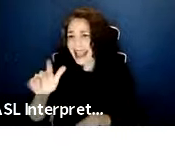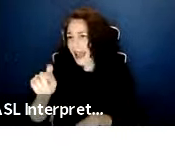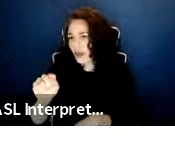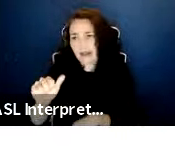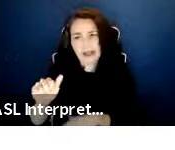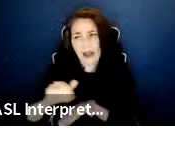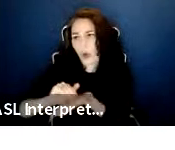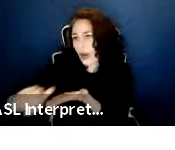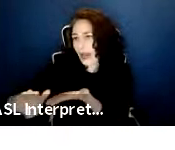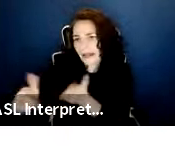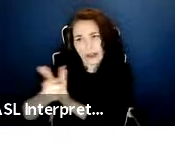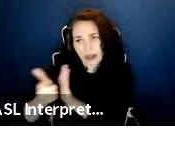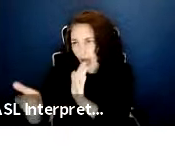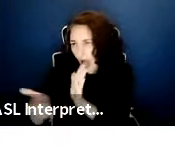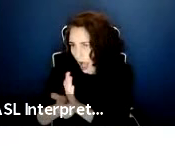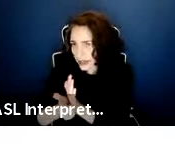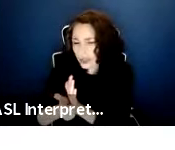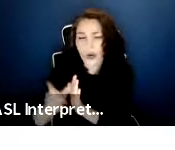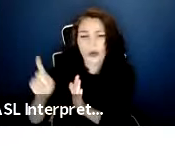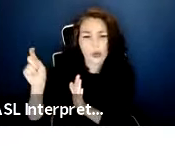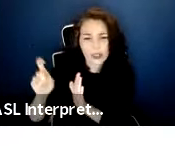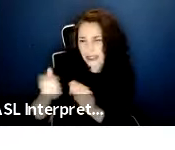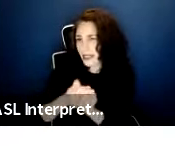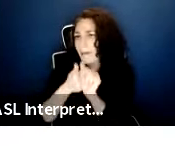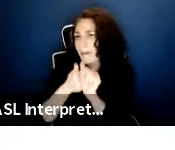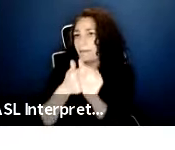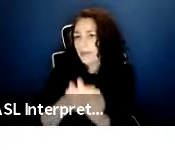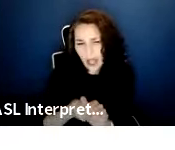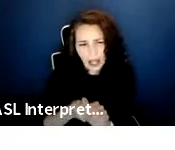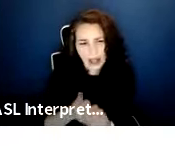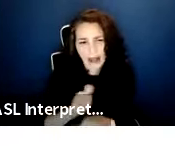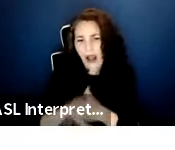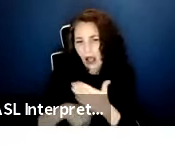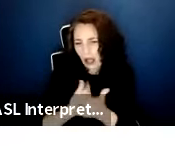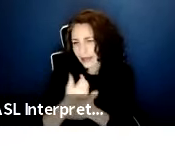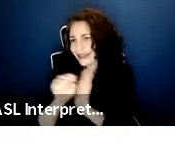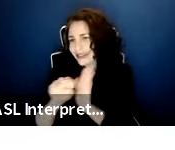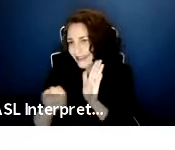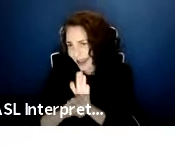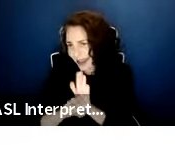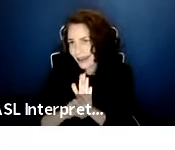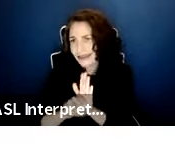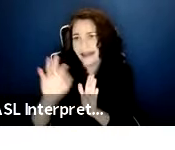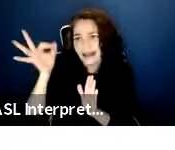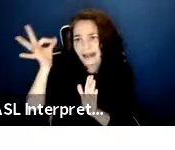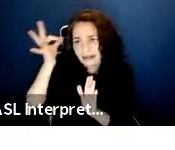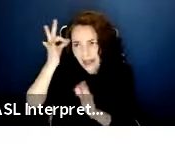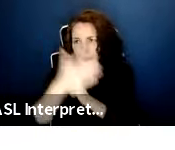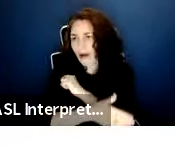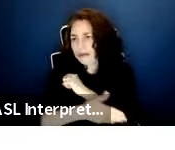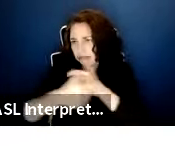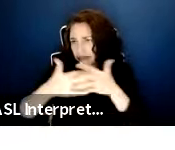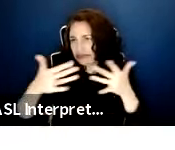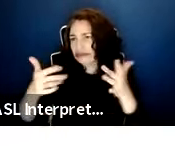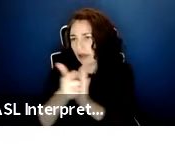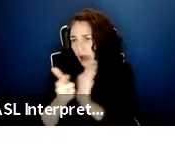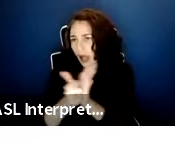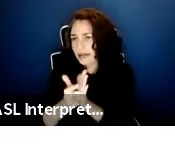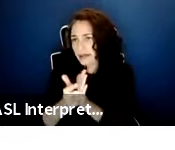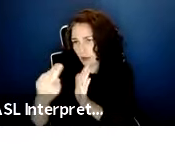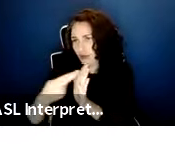regulations, so you must continue to comply with any applicable, you know, state, federal laws or, you know, regulations in your area.